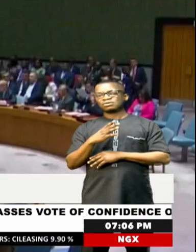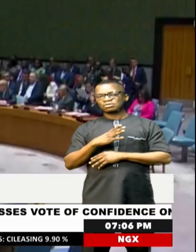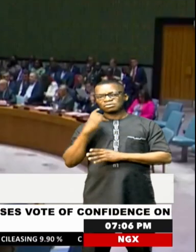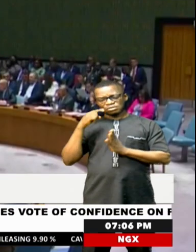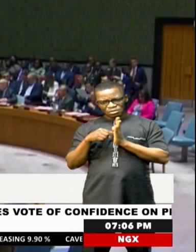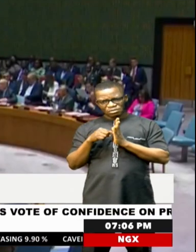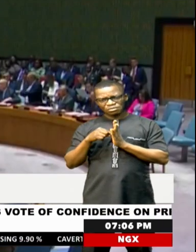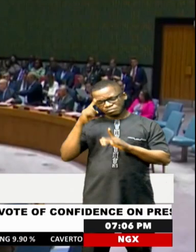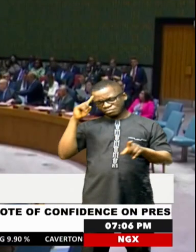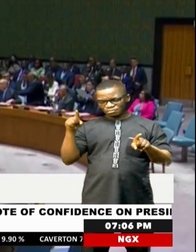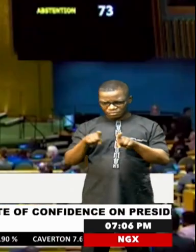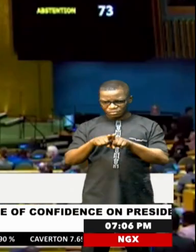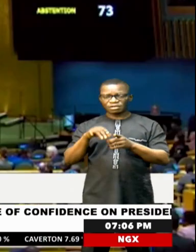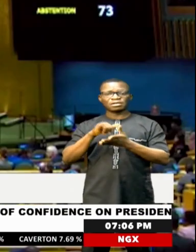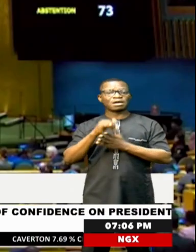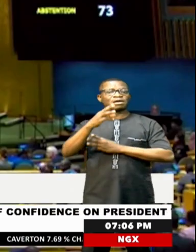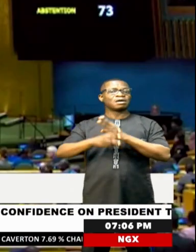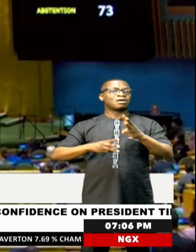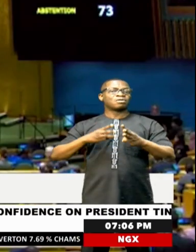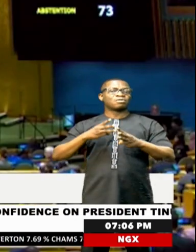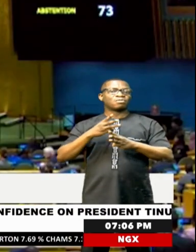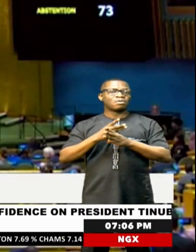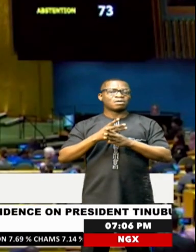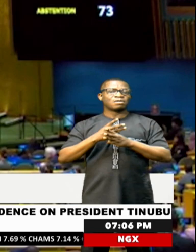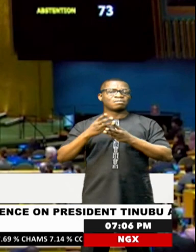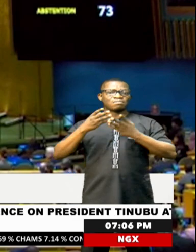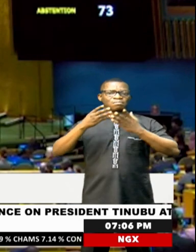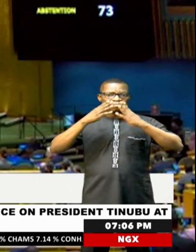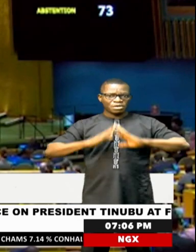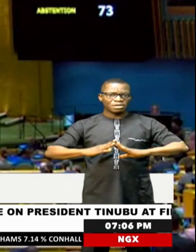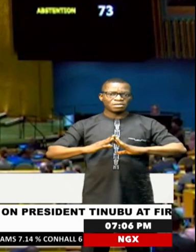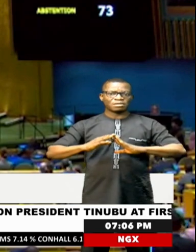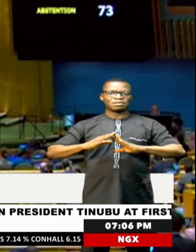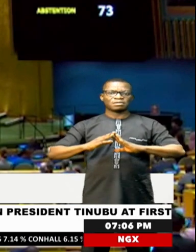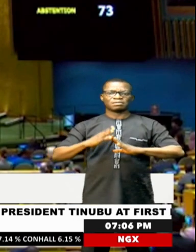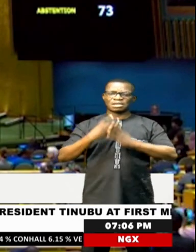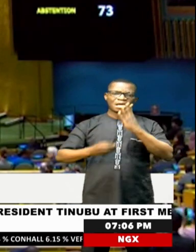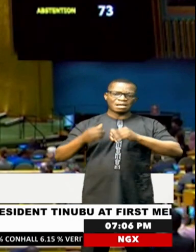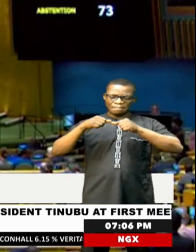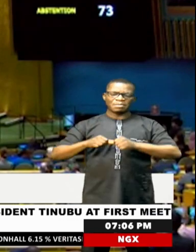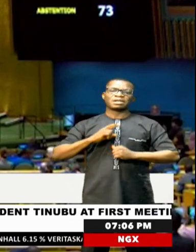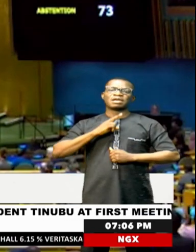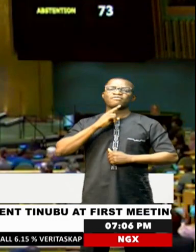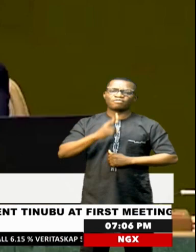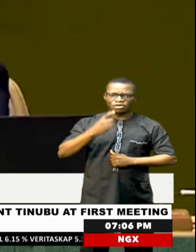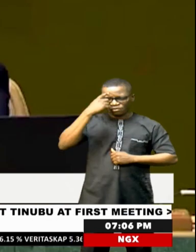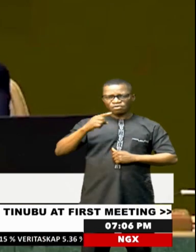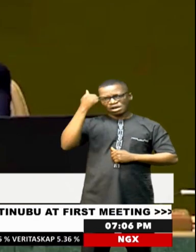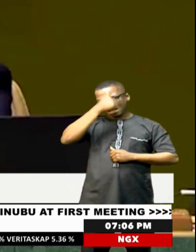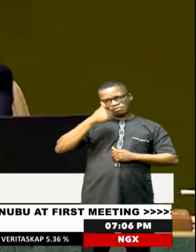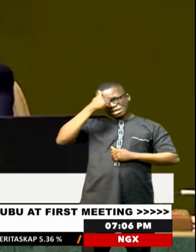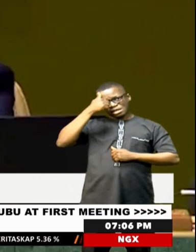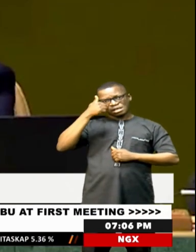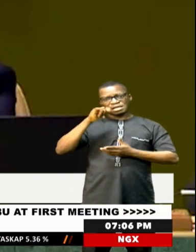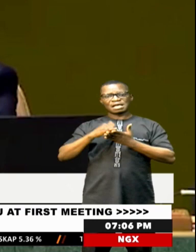reform. They agreed that the world's permanent peace and security body lacking a permanent voice for a continent of